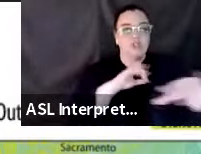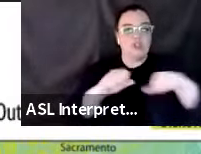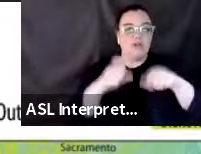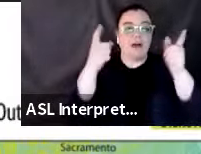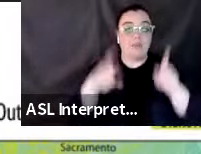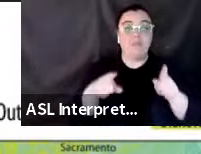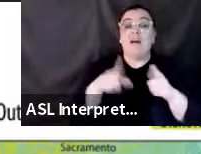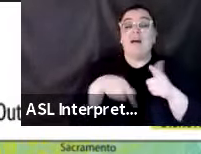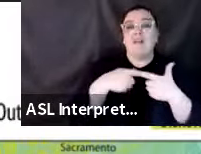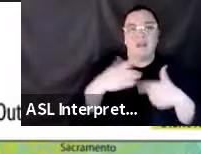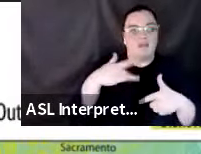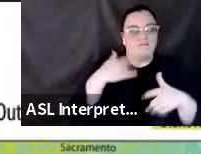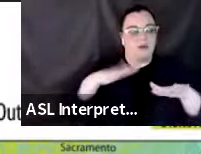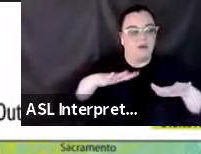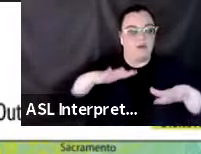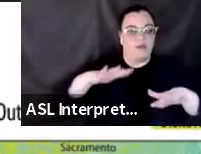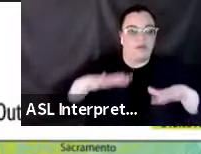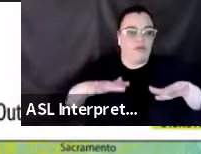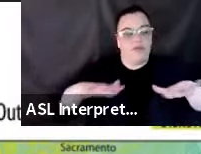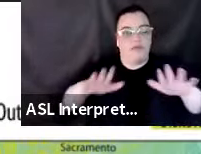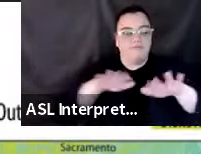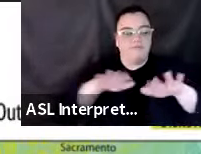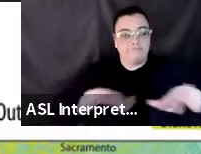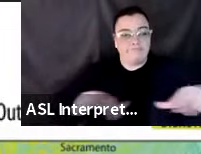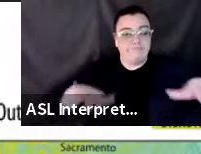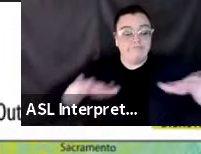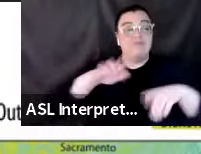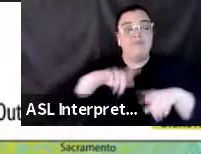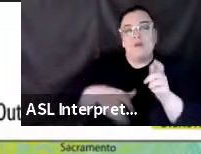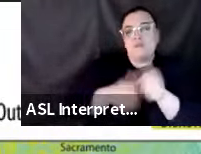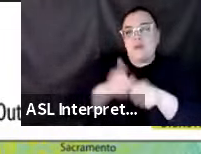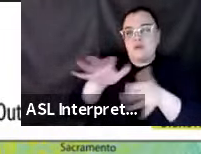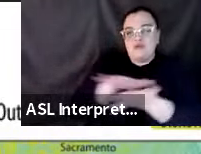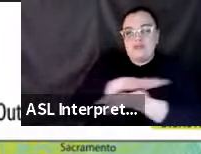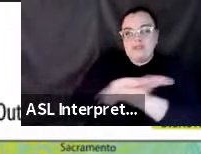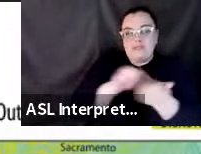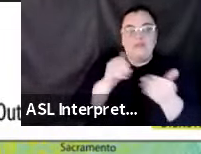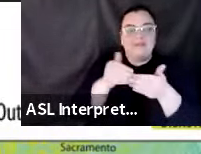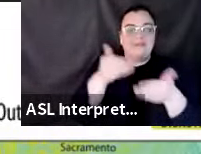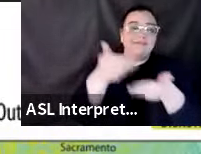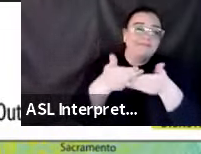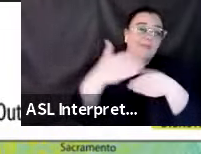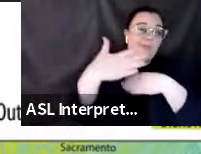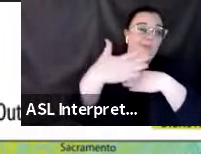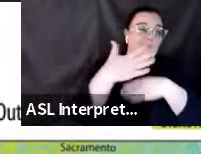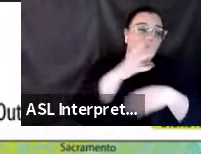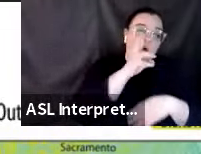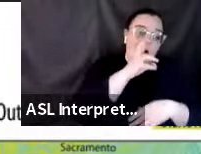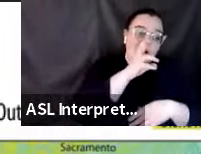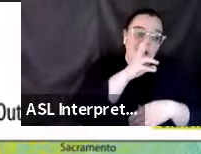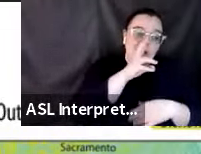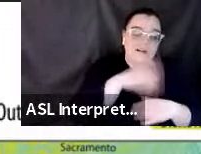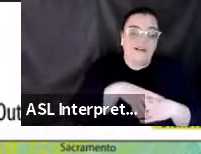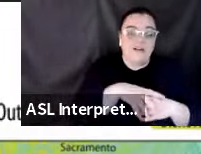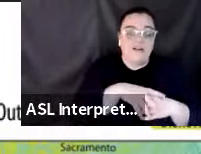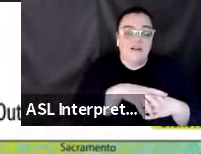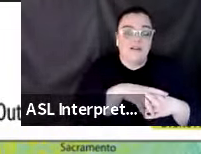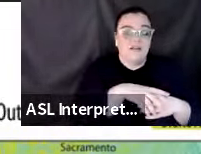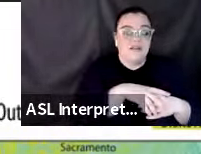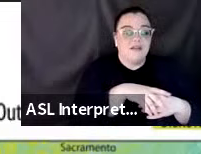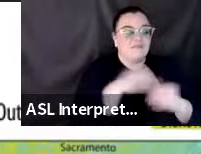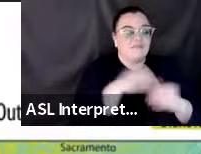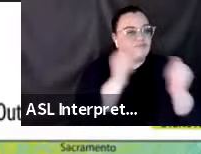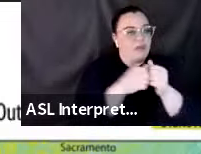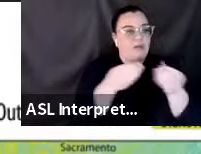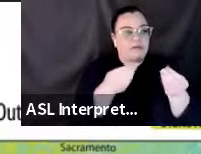felt over the region. But most of the damage is concentrated in areas right near the water with the sediments and